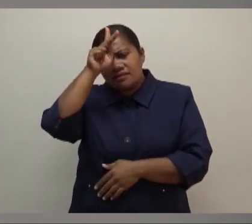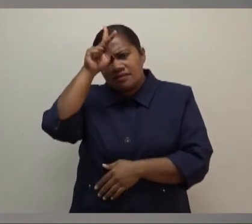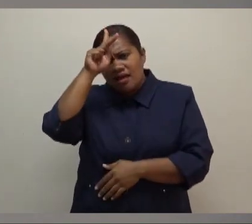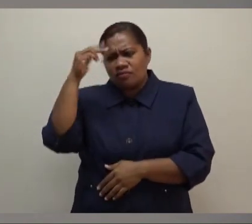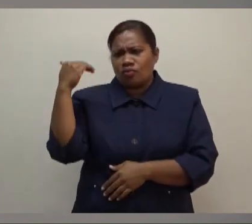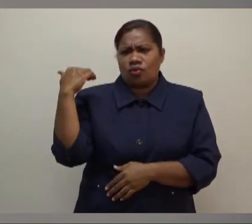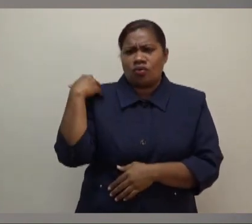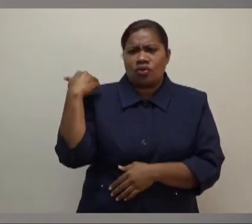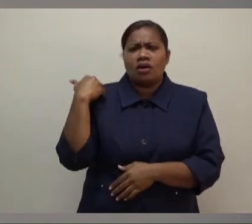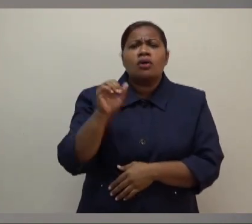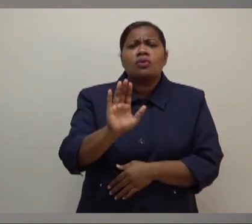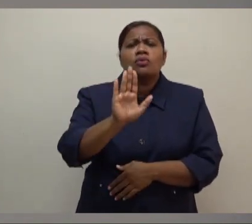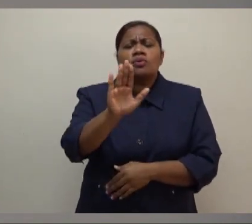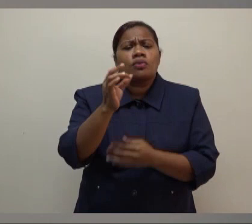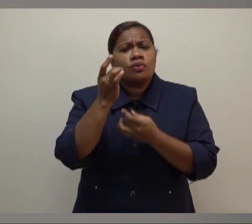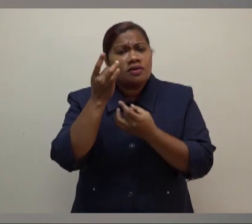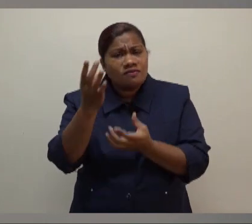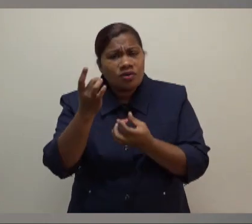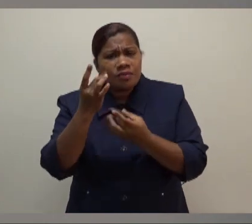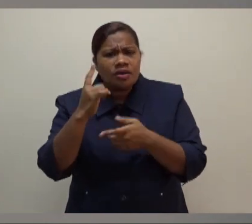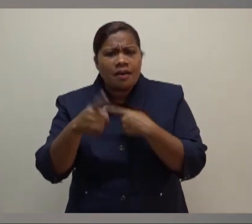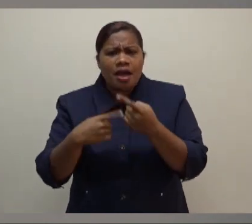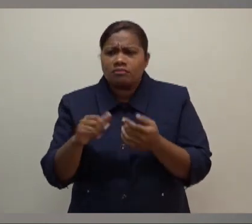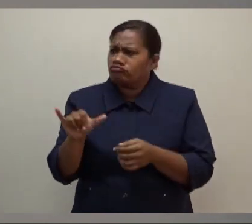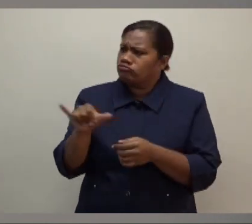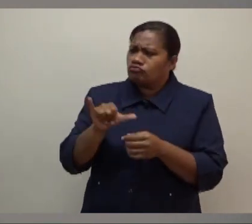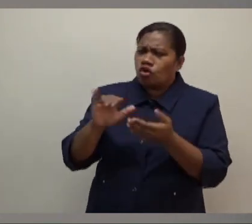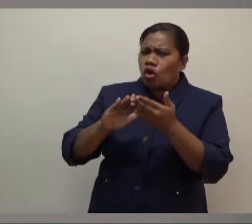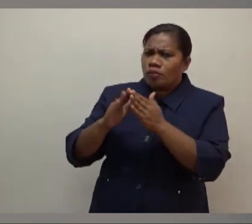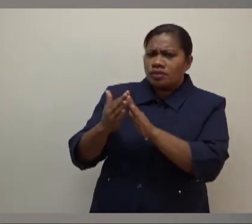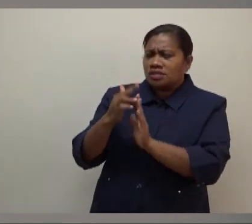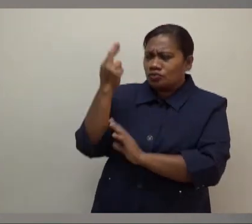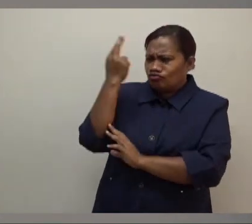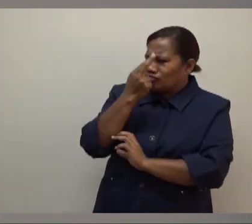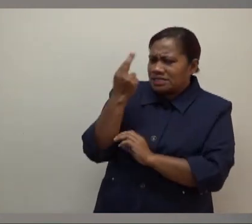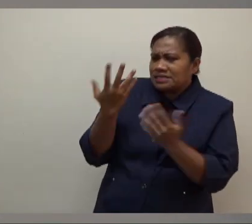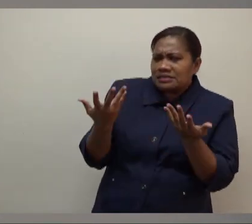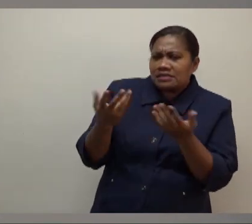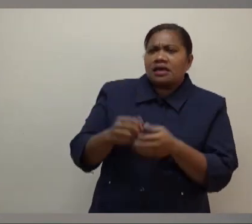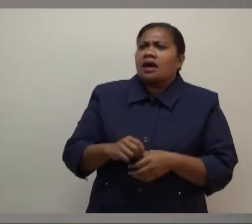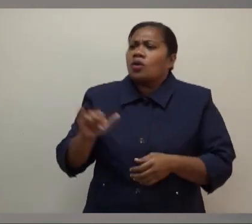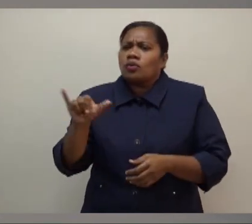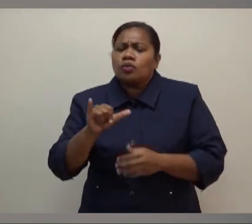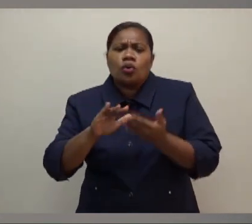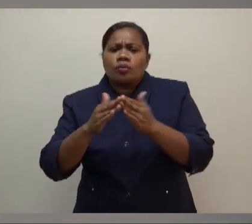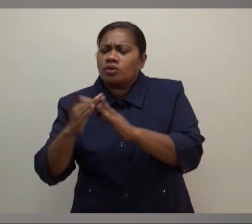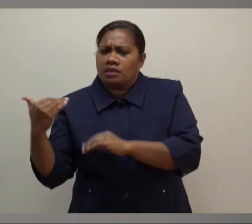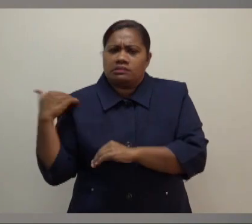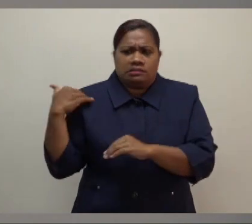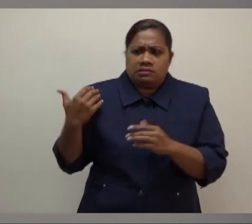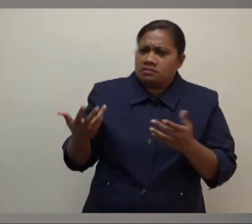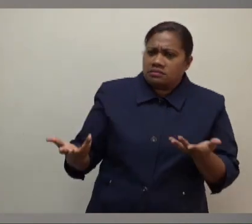What is your information in terms of which communities are currently at risk, which communities have been affected, and what are the actions